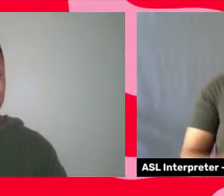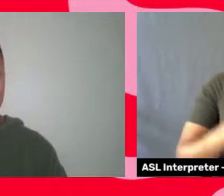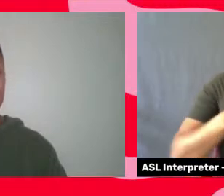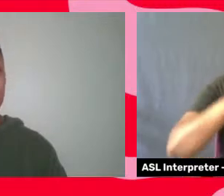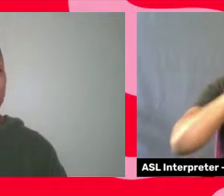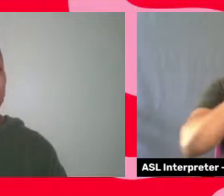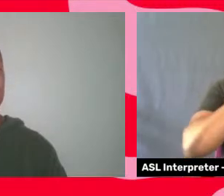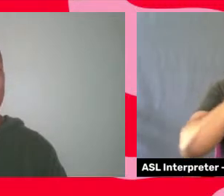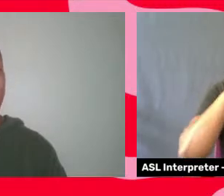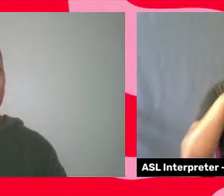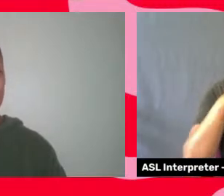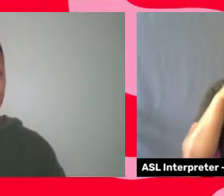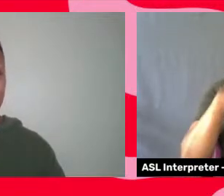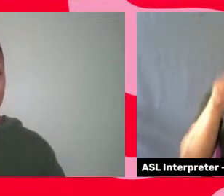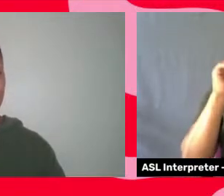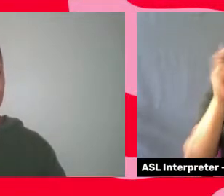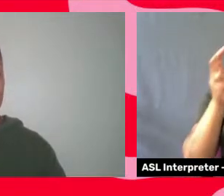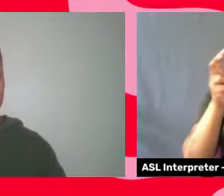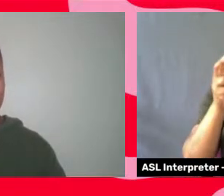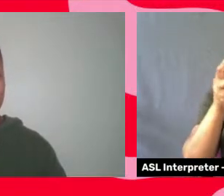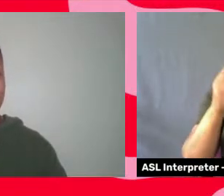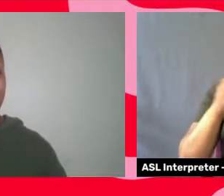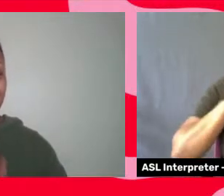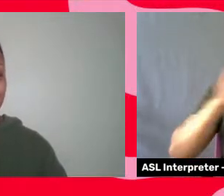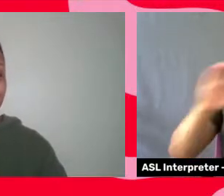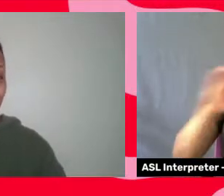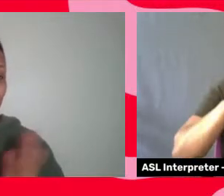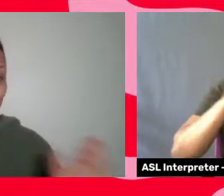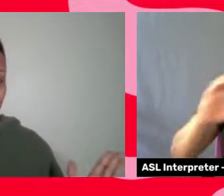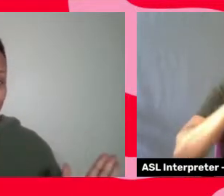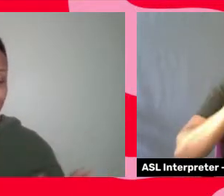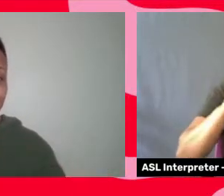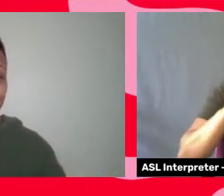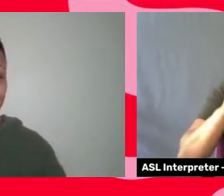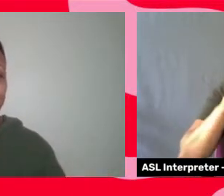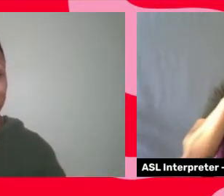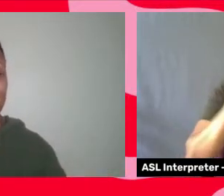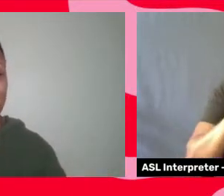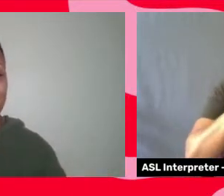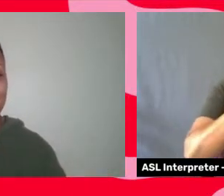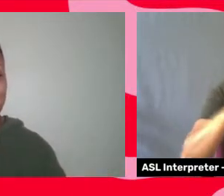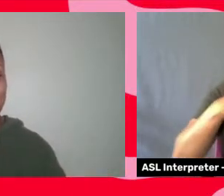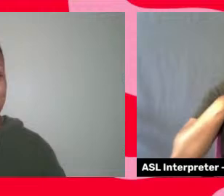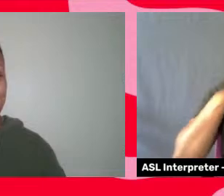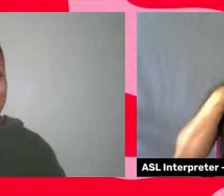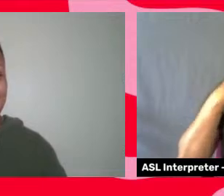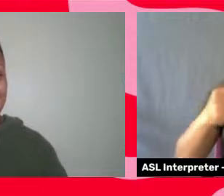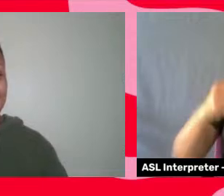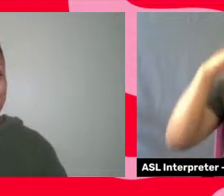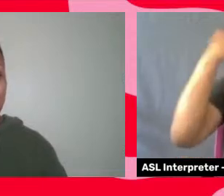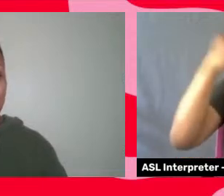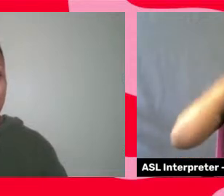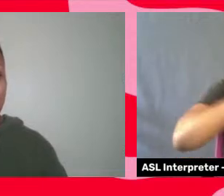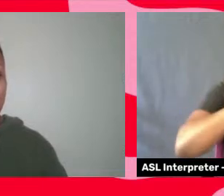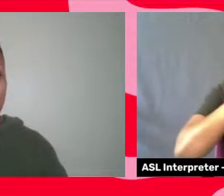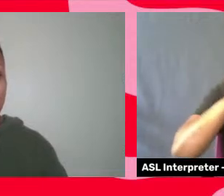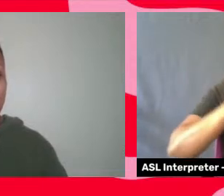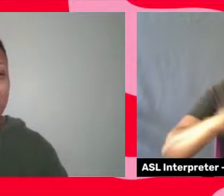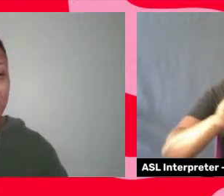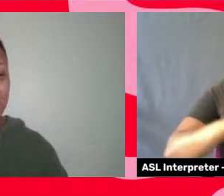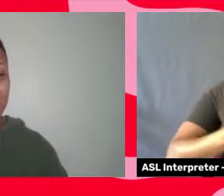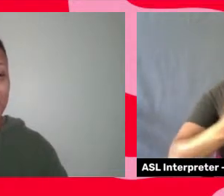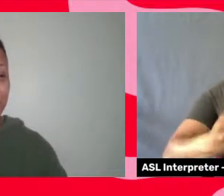among some really powerful Black women that I'm I cannot wait to start a conversation with. So,